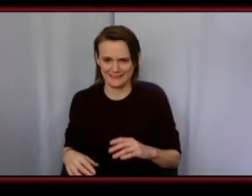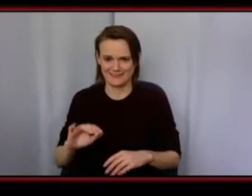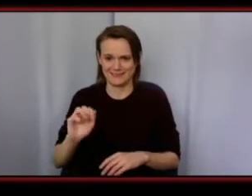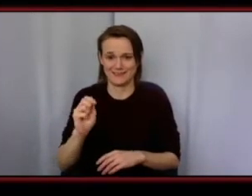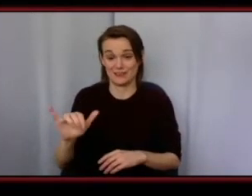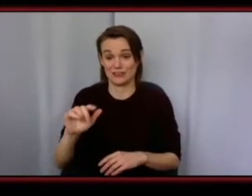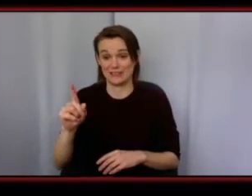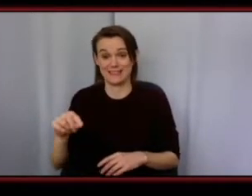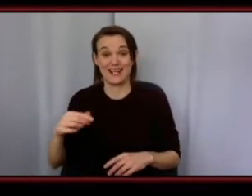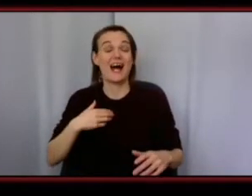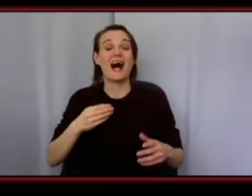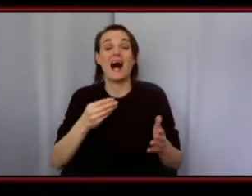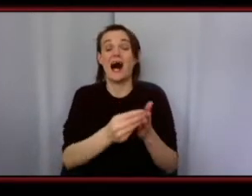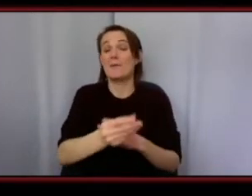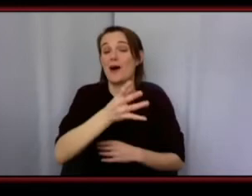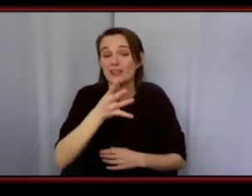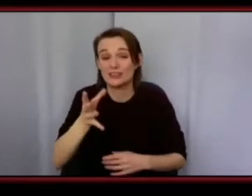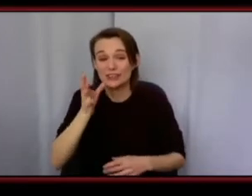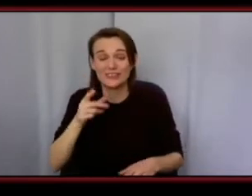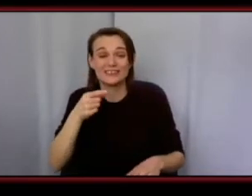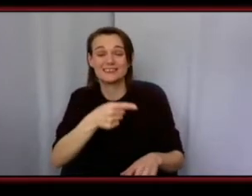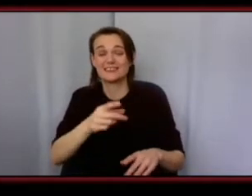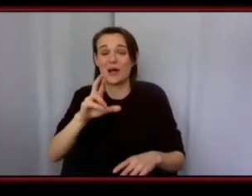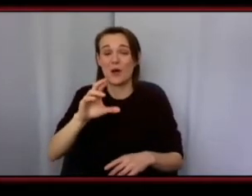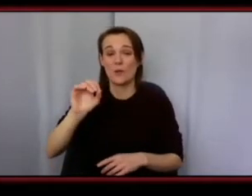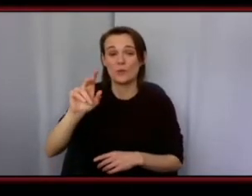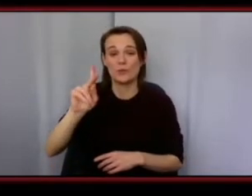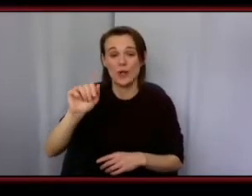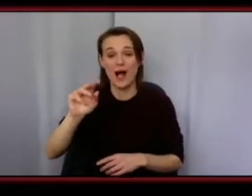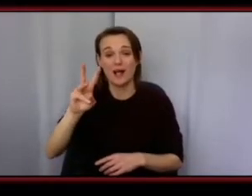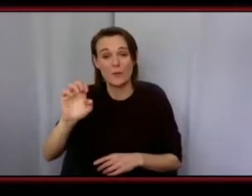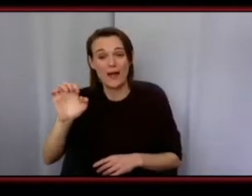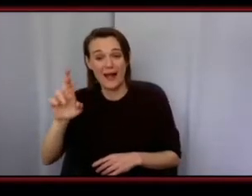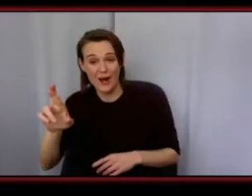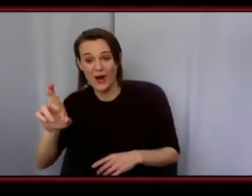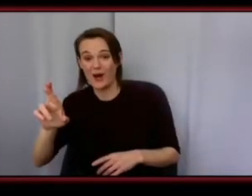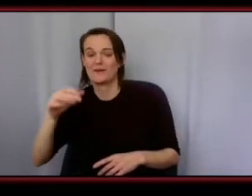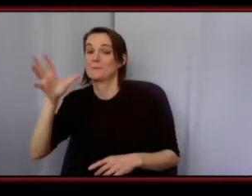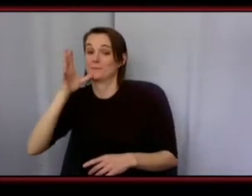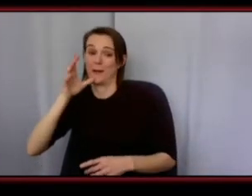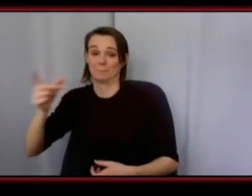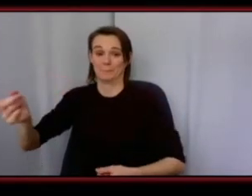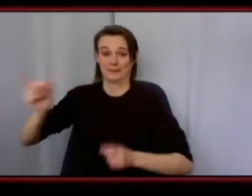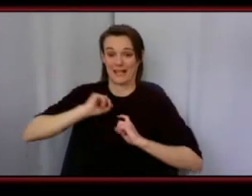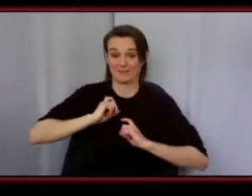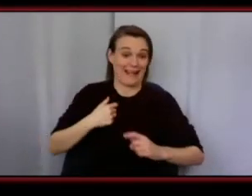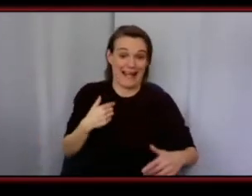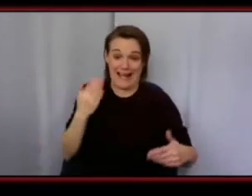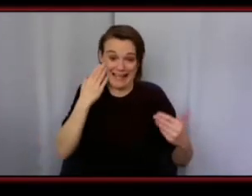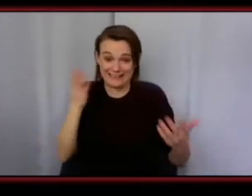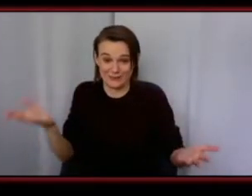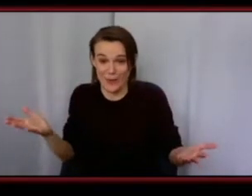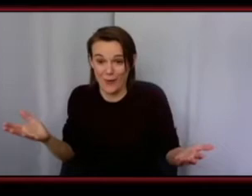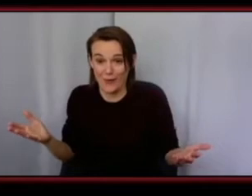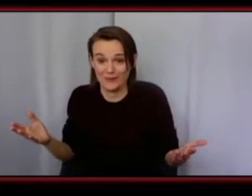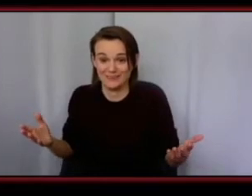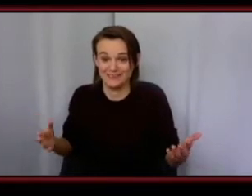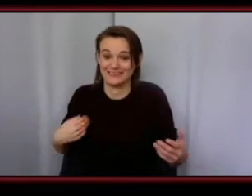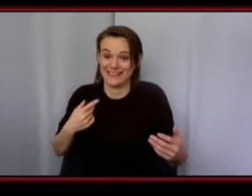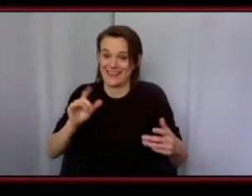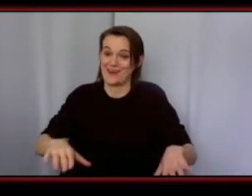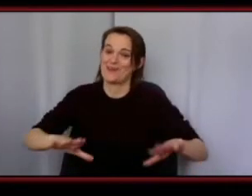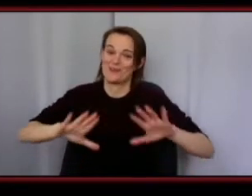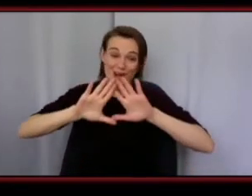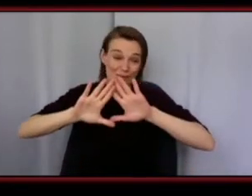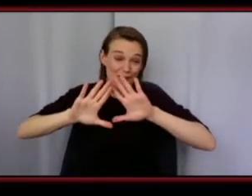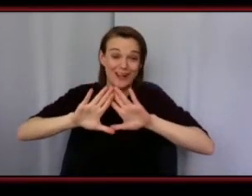aware i didn't even know what rocker where it was i didn't even listen to jay-z back then but my mom's like these are jay-z jay-z's brand or whatever so like when